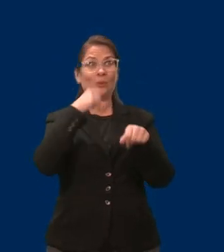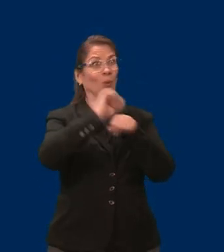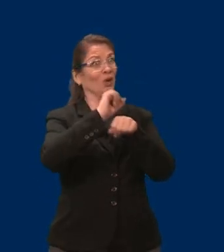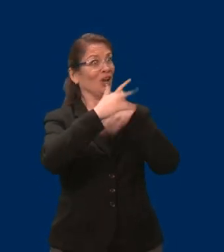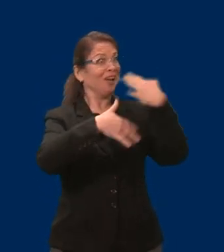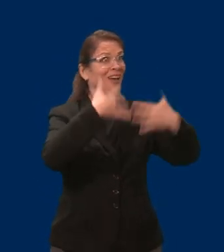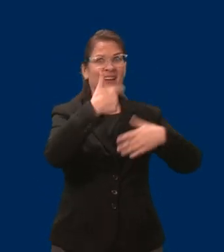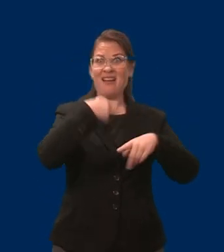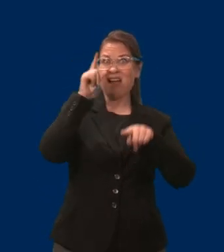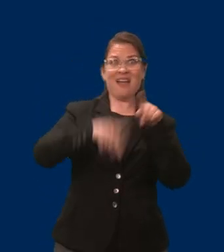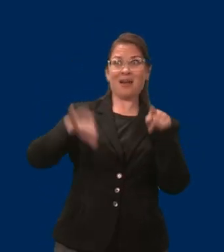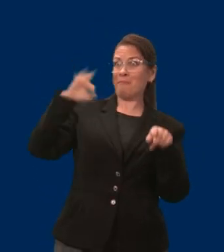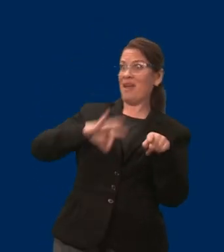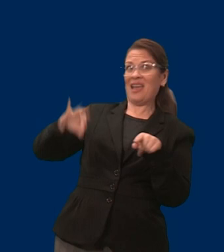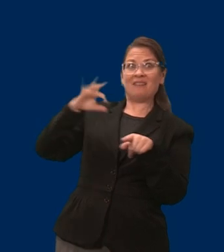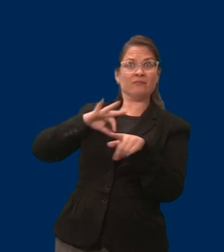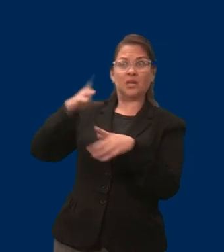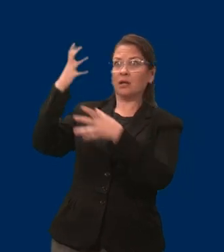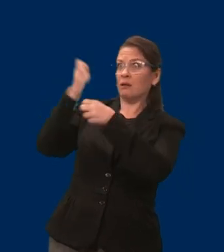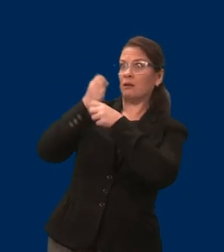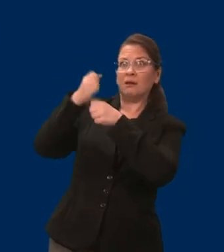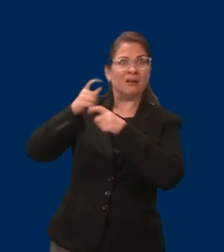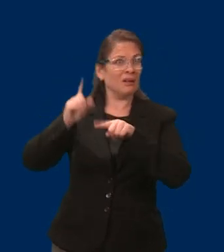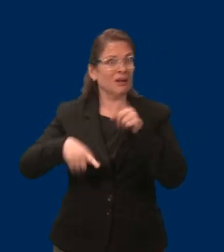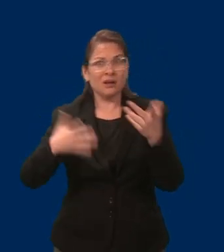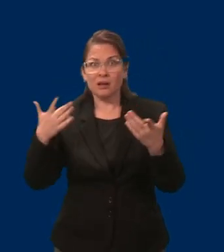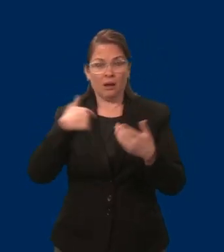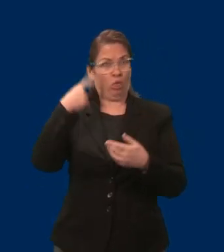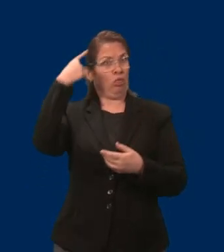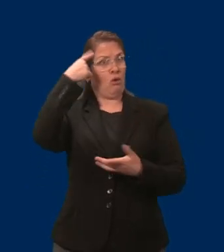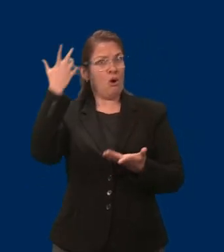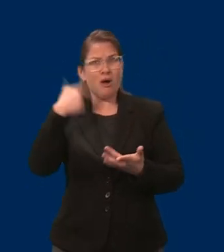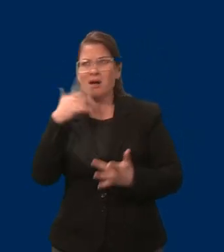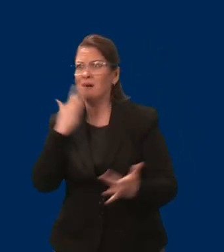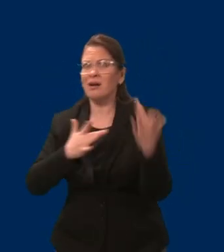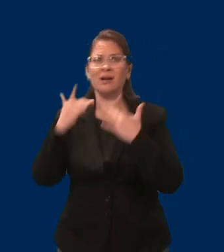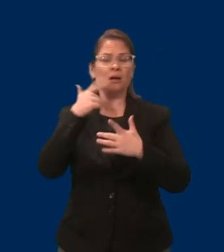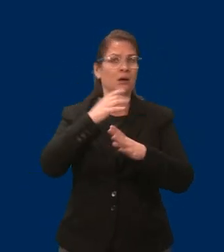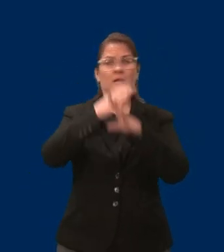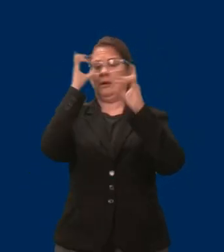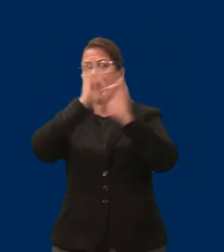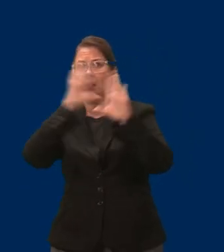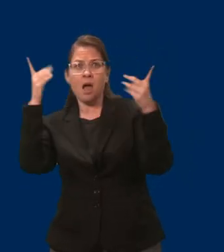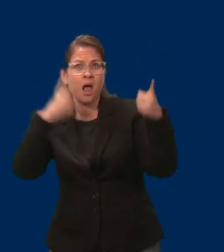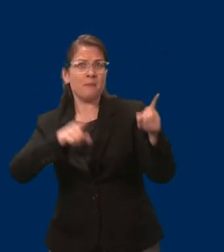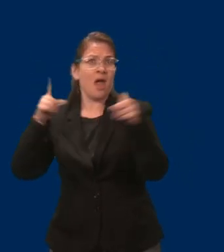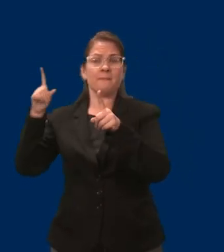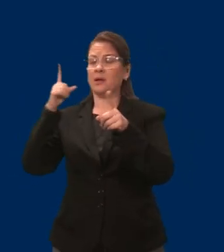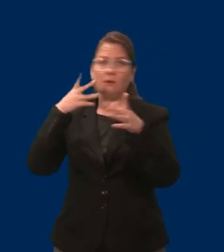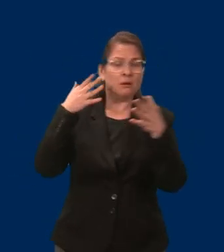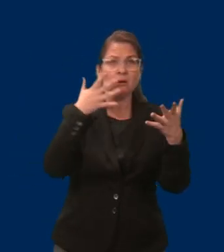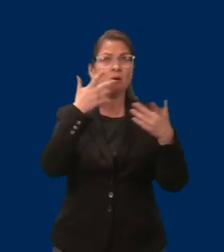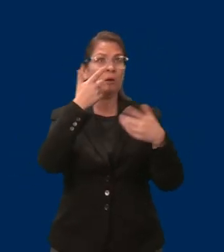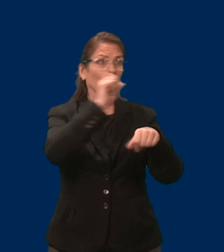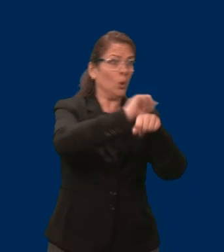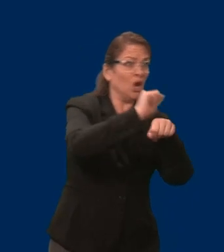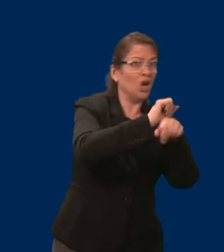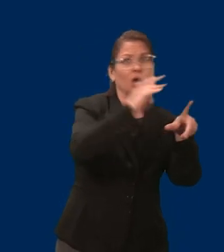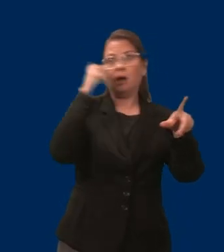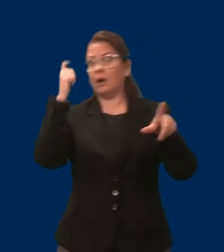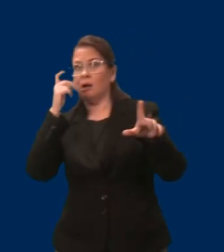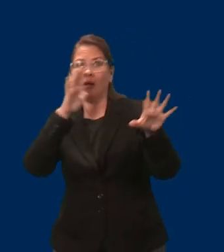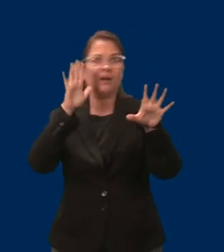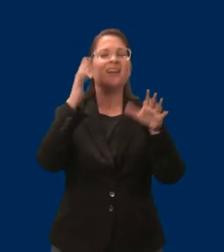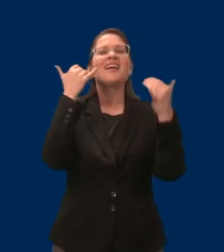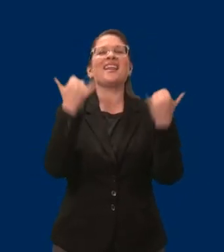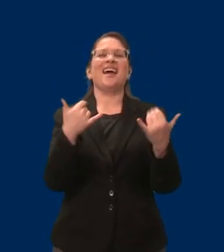crisis and really struggled maintaining stability and a stable living situation. When I got MAEPD,